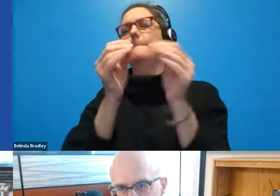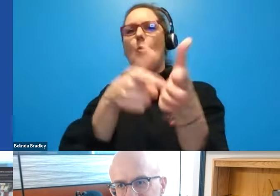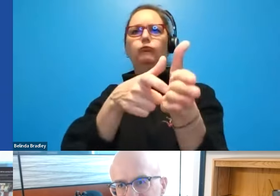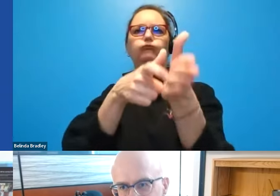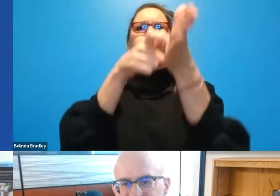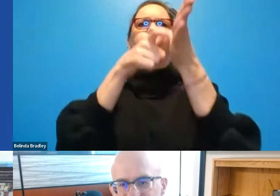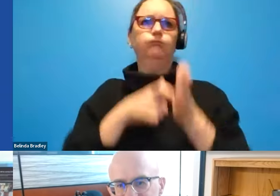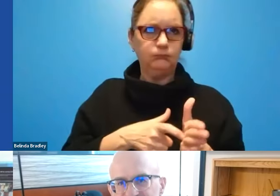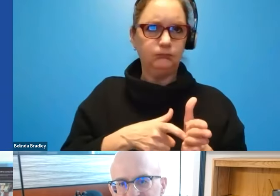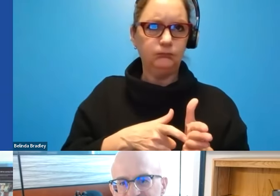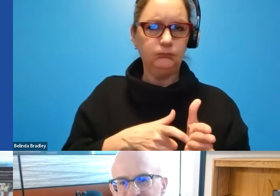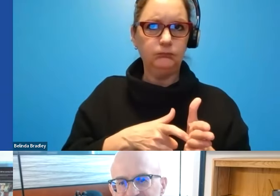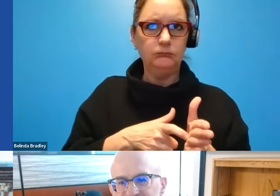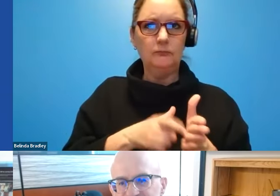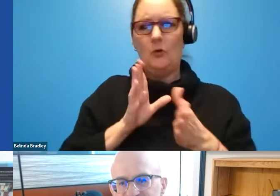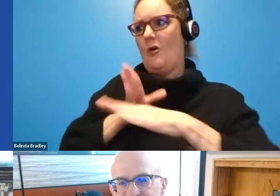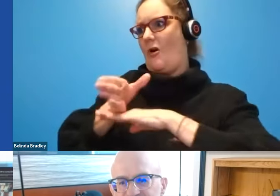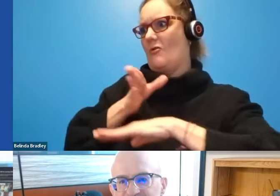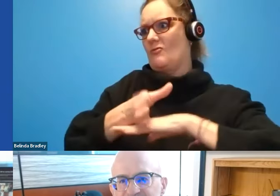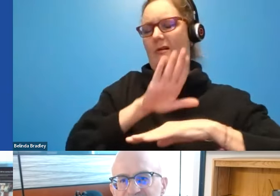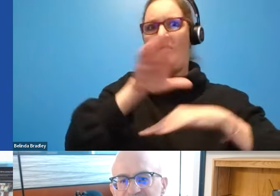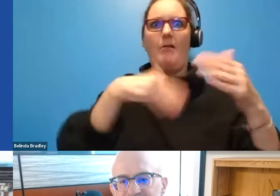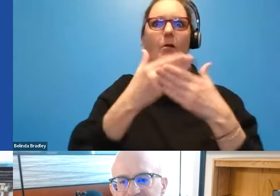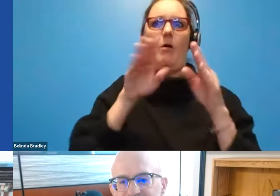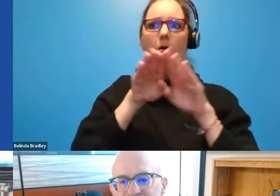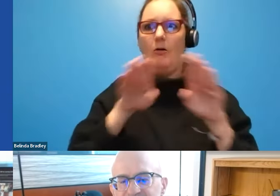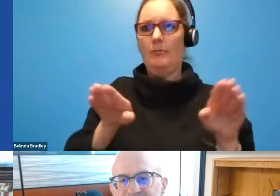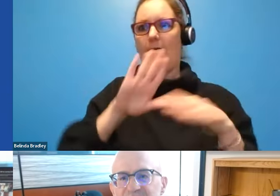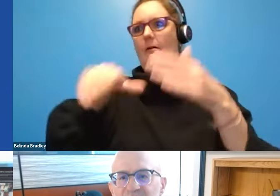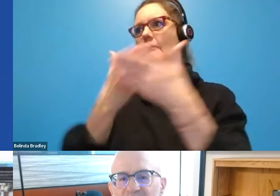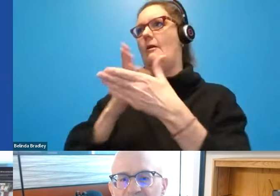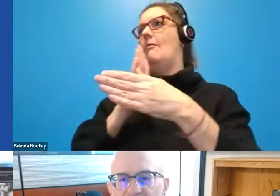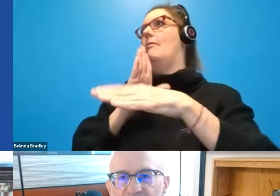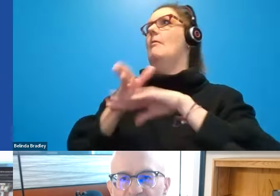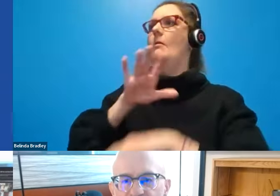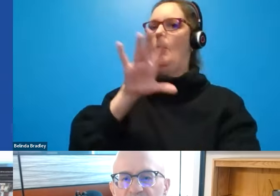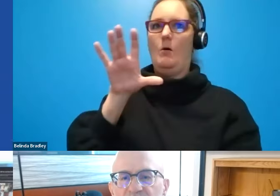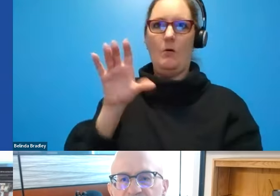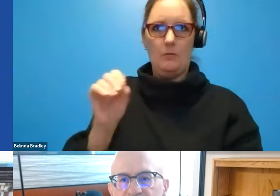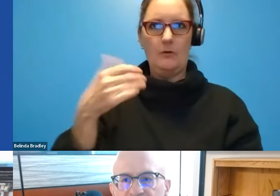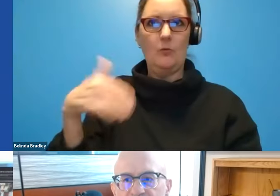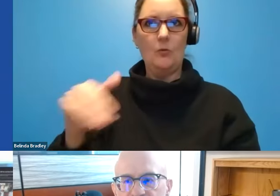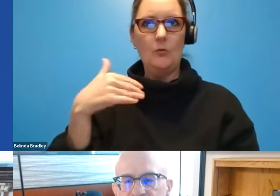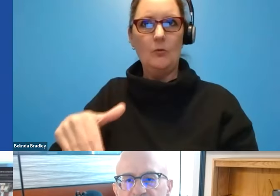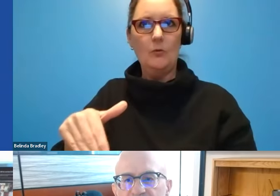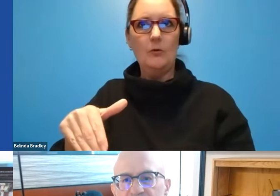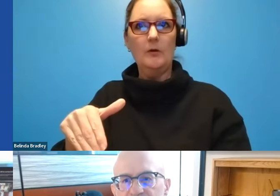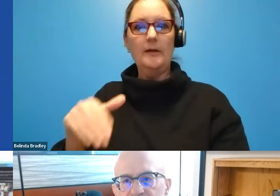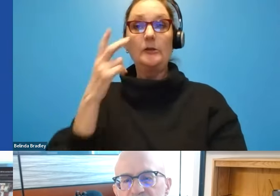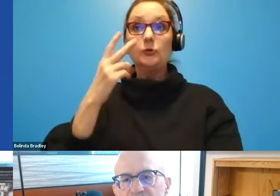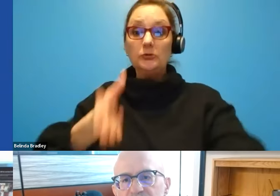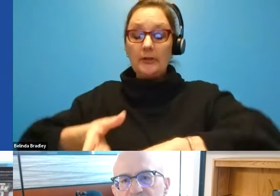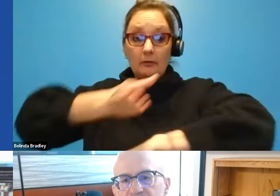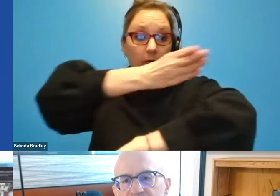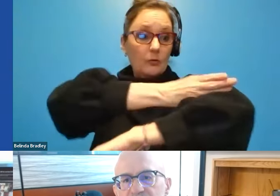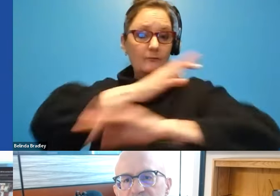feature across every platform, every company. And it's been incredible to see the progress and the